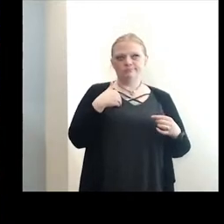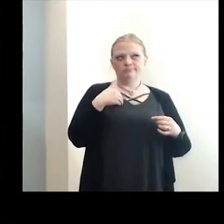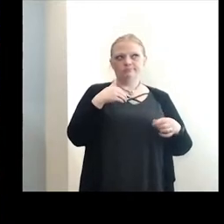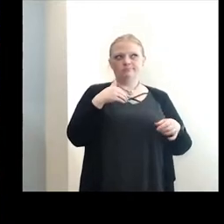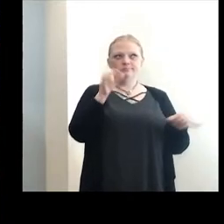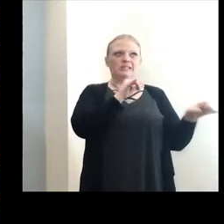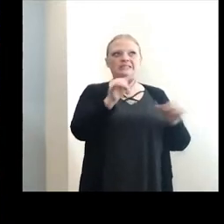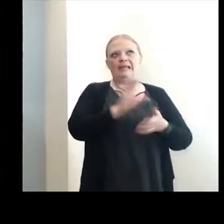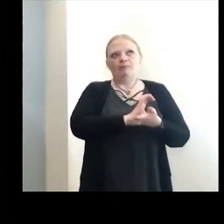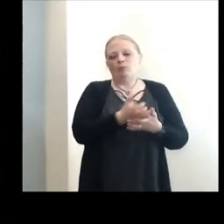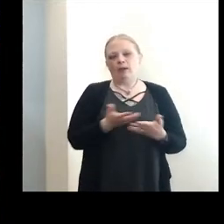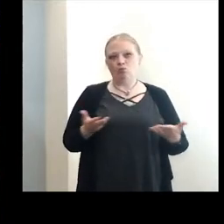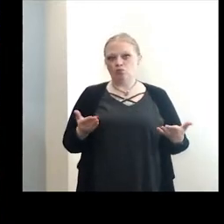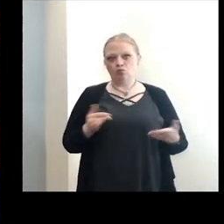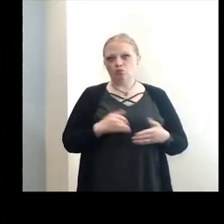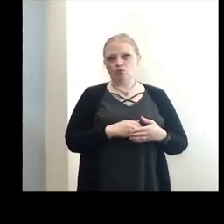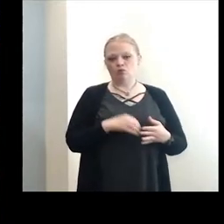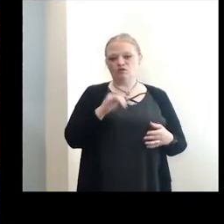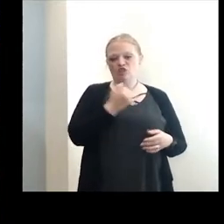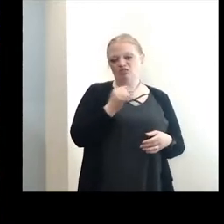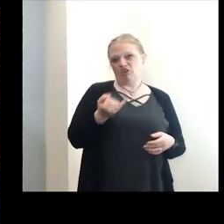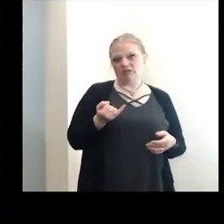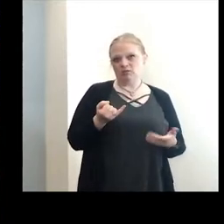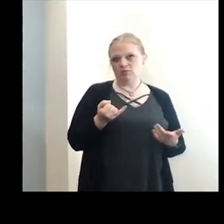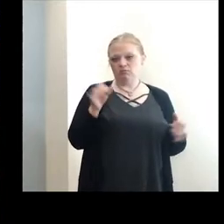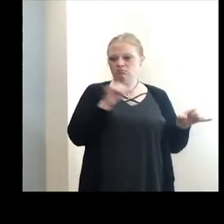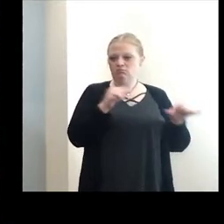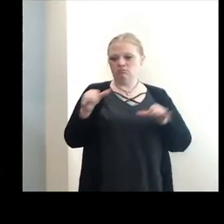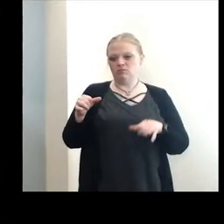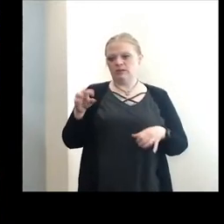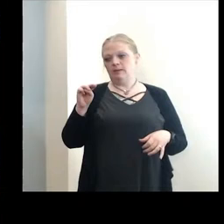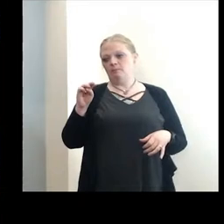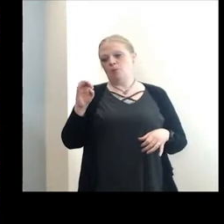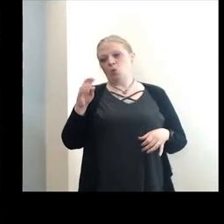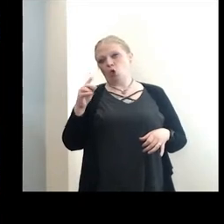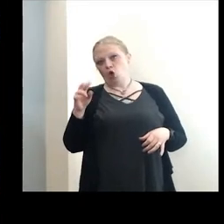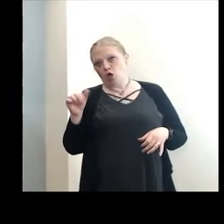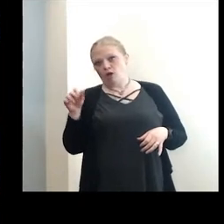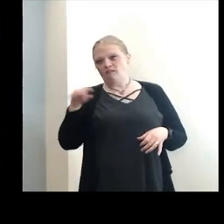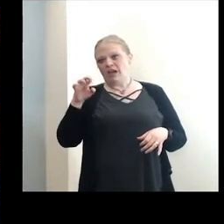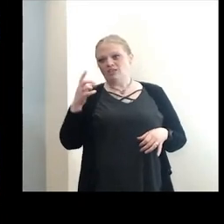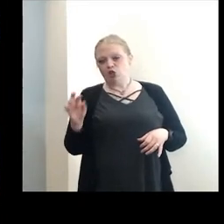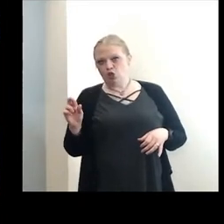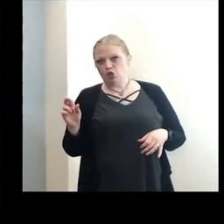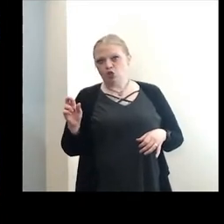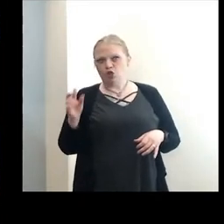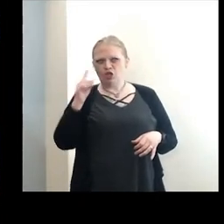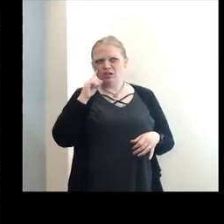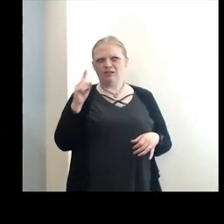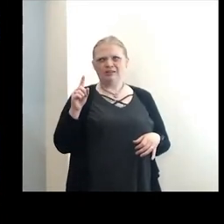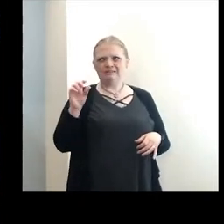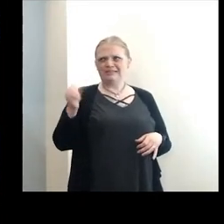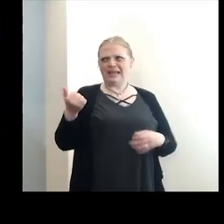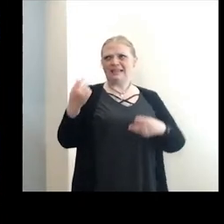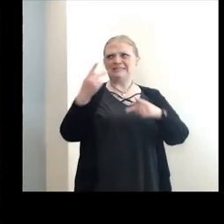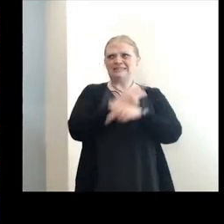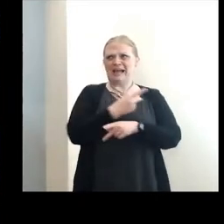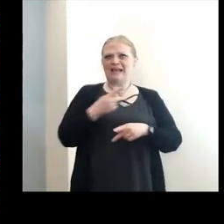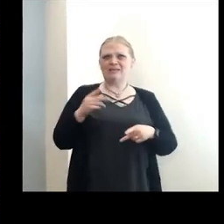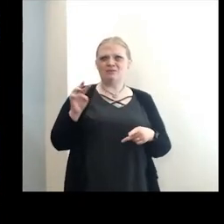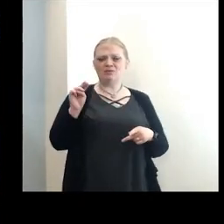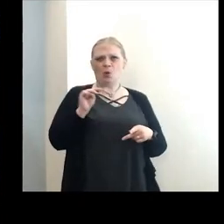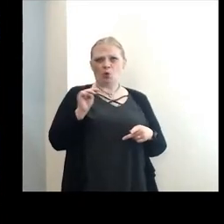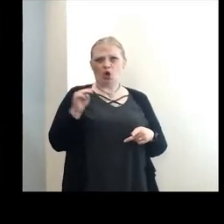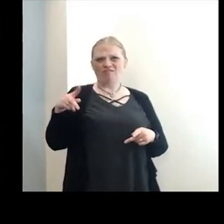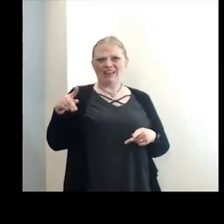of Johnson & Johnson like we do the Moderna and Pfizer. I think we actually have more than 10 times Moderna